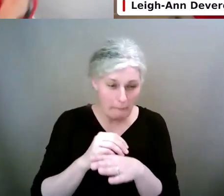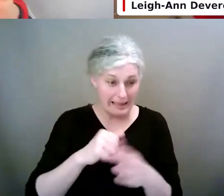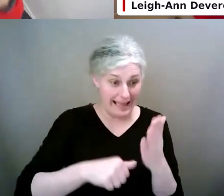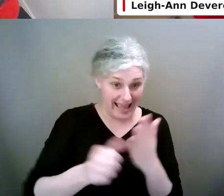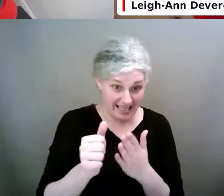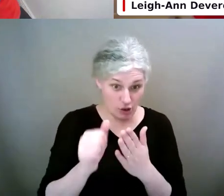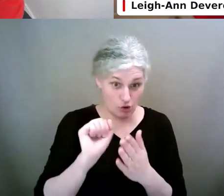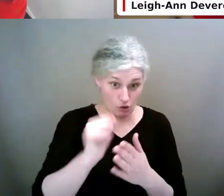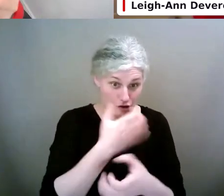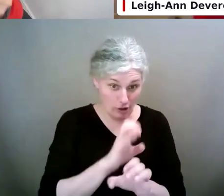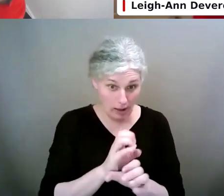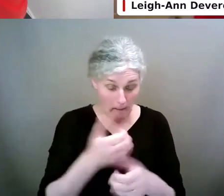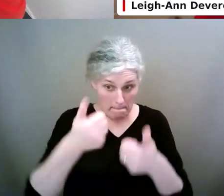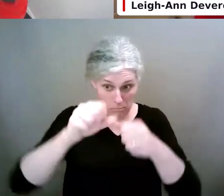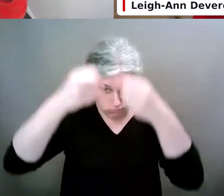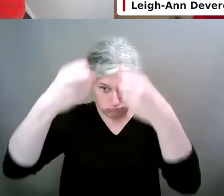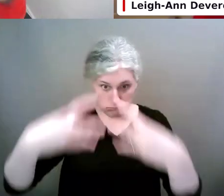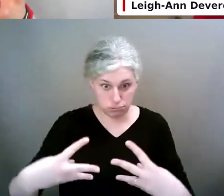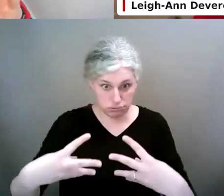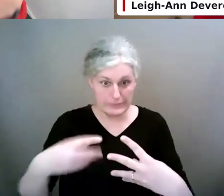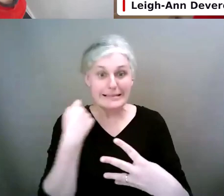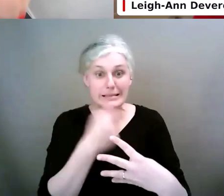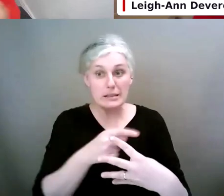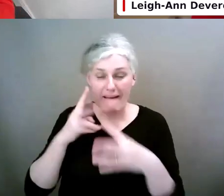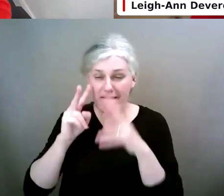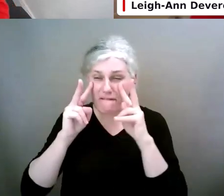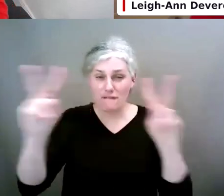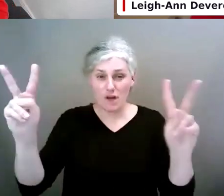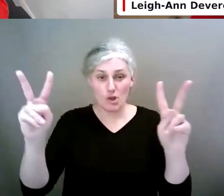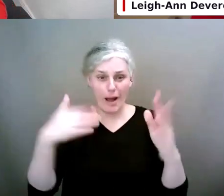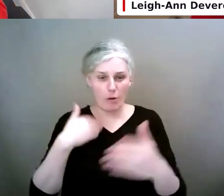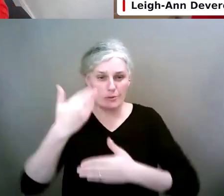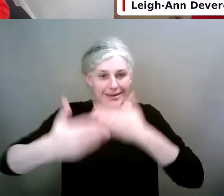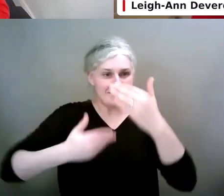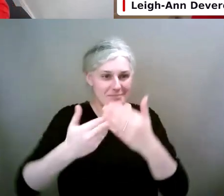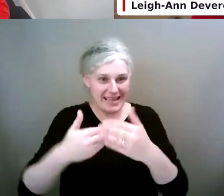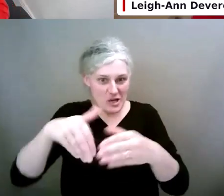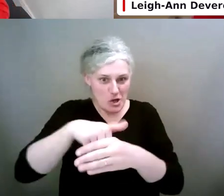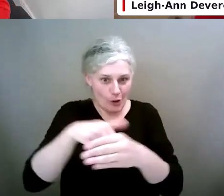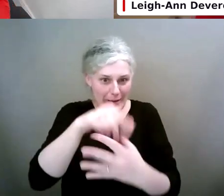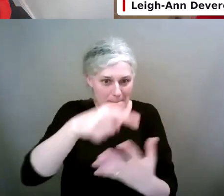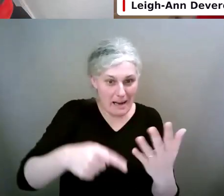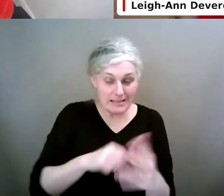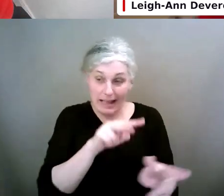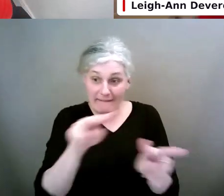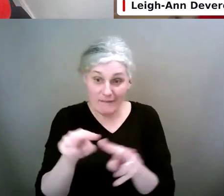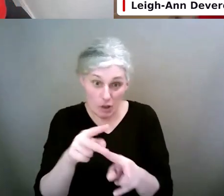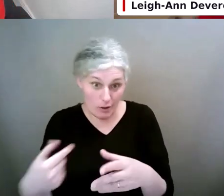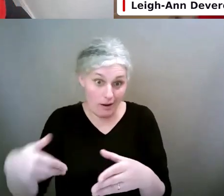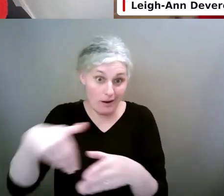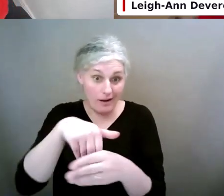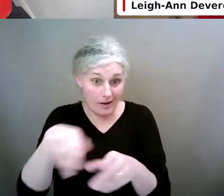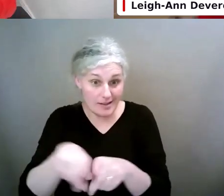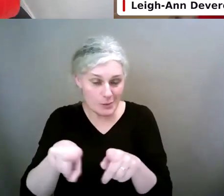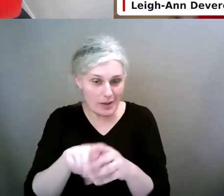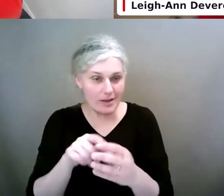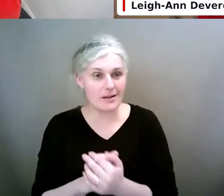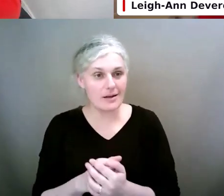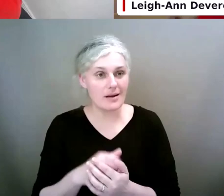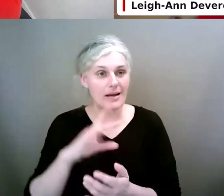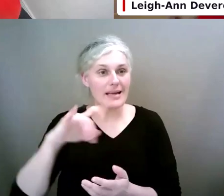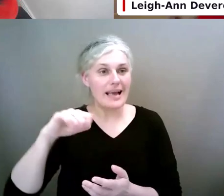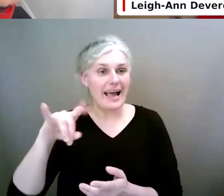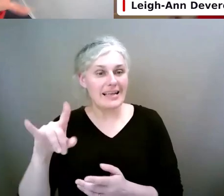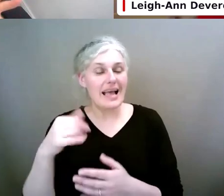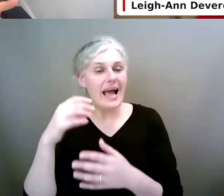And, you know, you'll get really simplified visuals of how to explain it and little videos. But Khan Academy has also